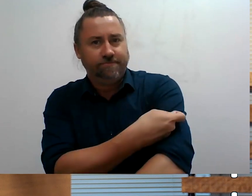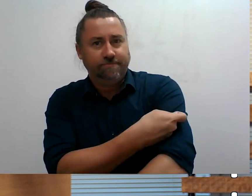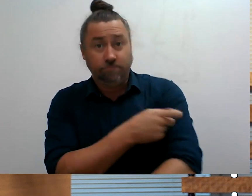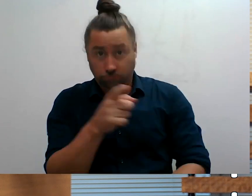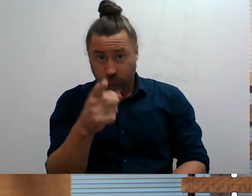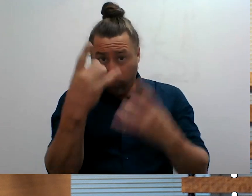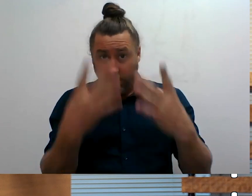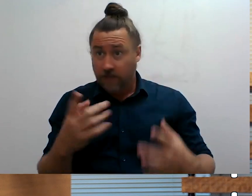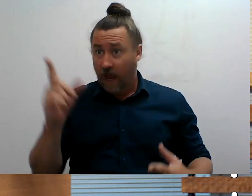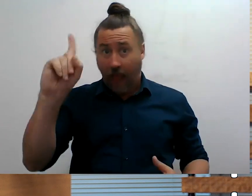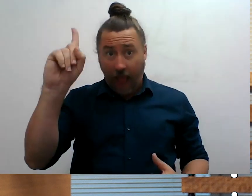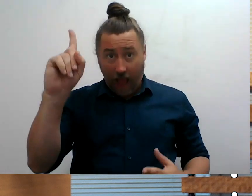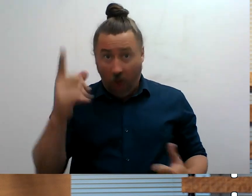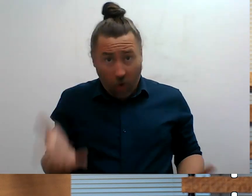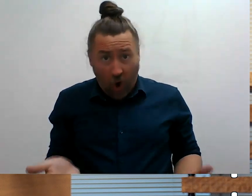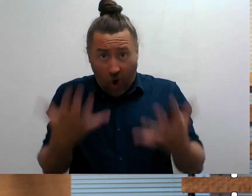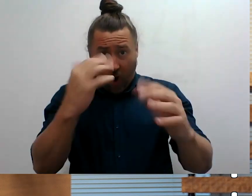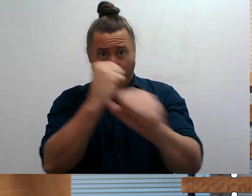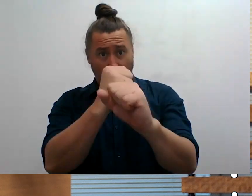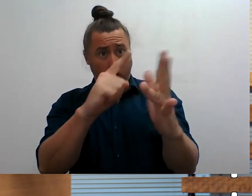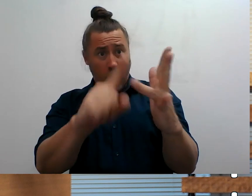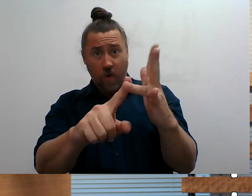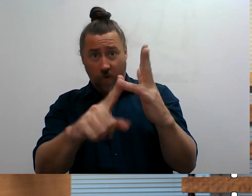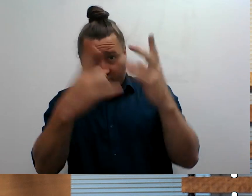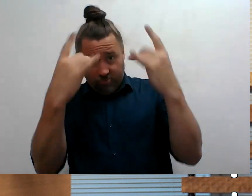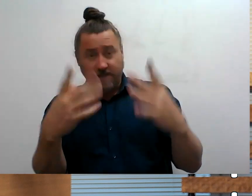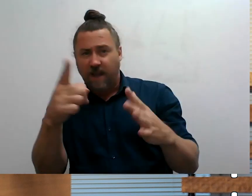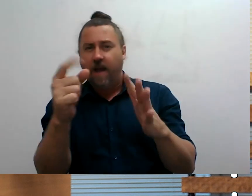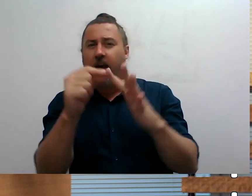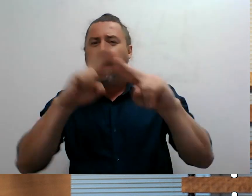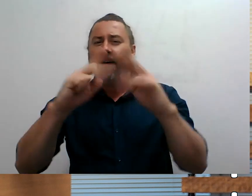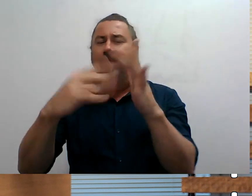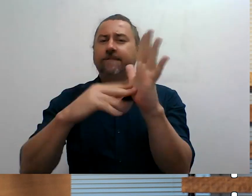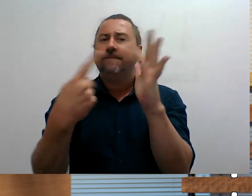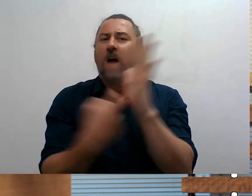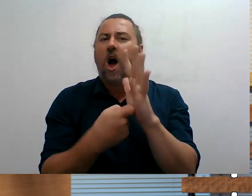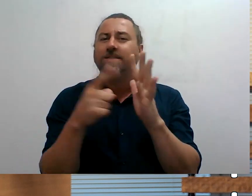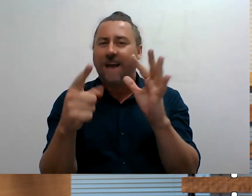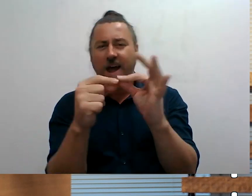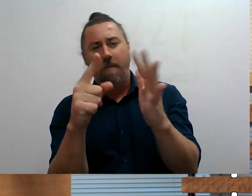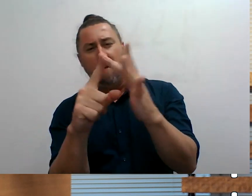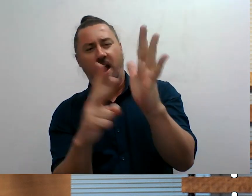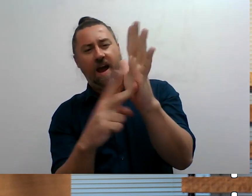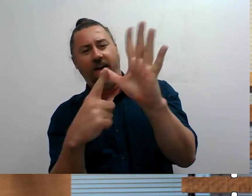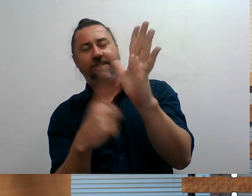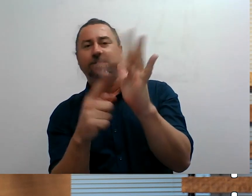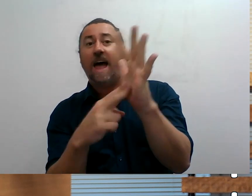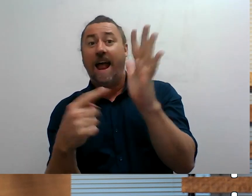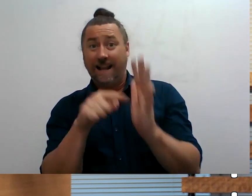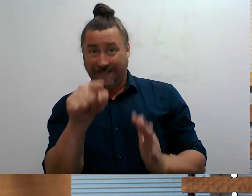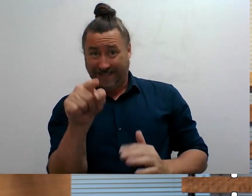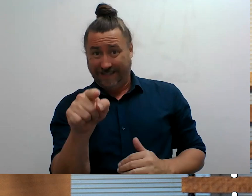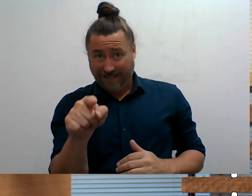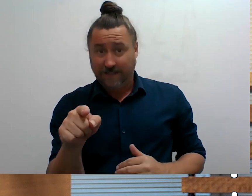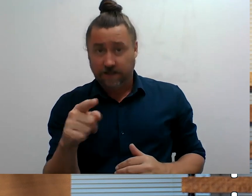part. If you are due for your booster, the best time is now. The new Pfizer bivalent vaccine that targets the original strain,